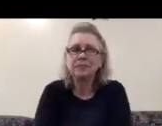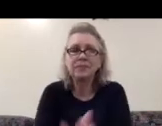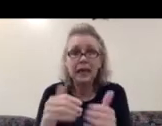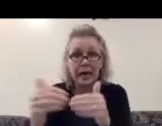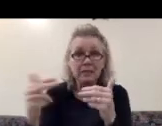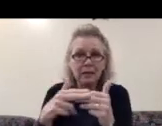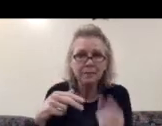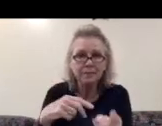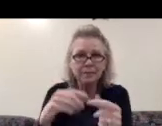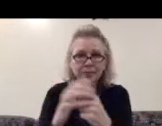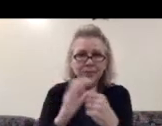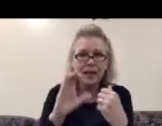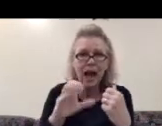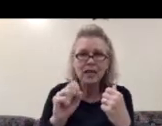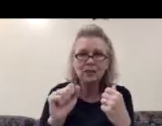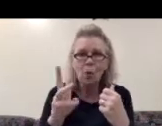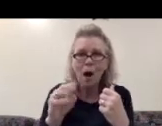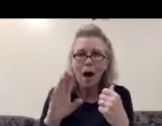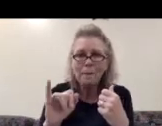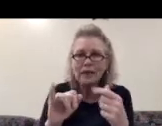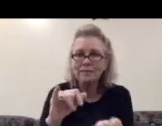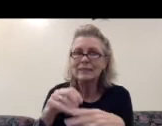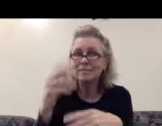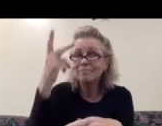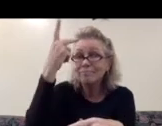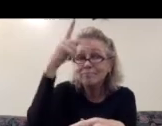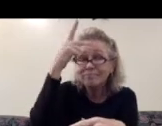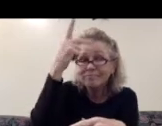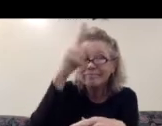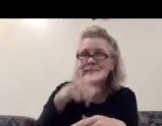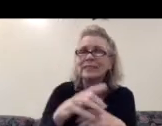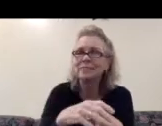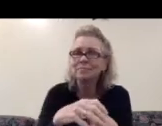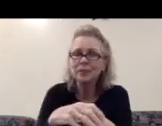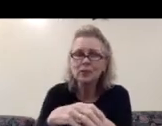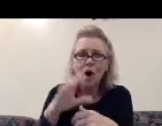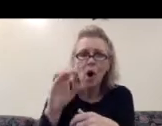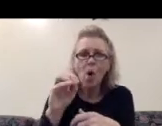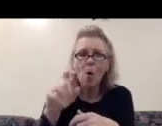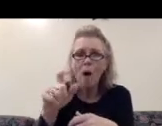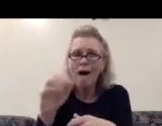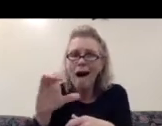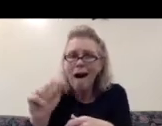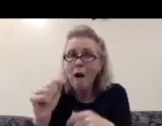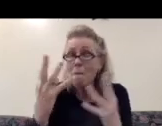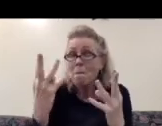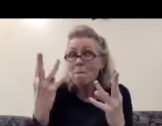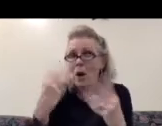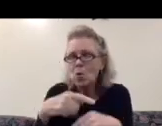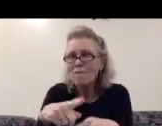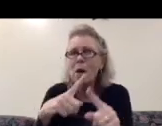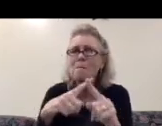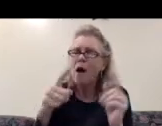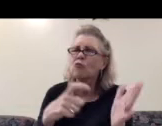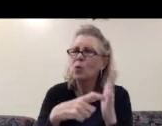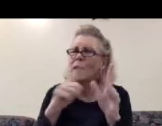Casa Guave residency is in the coast of Puerto Escondido in Oaxaca, Mexico. It is extremely beautiful, but at the same time it turned out to require a